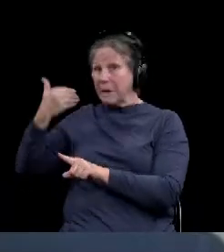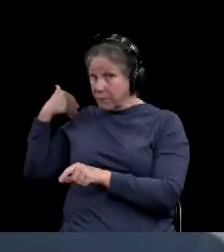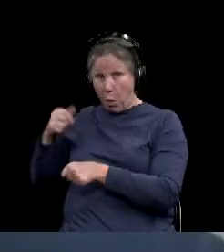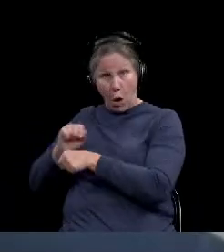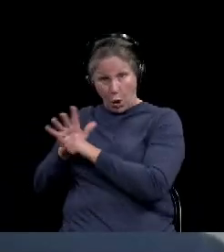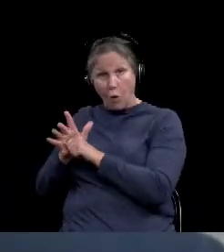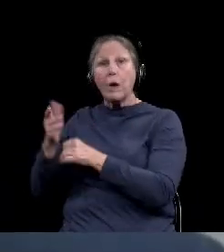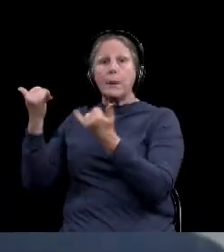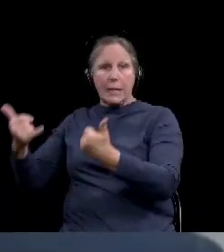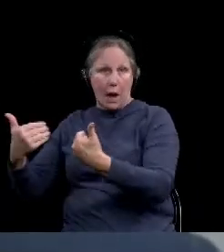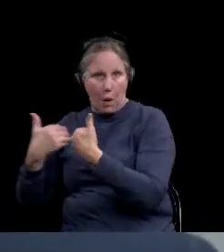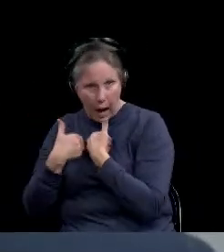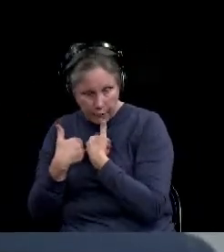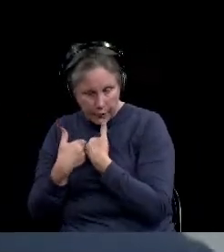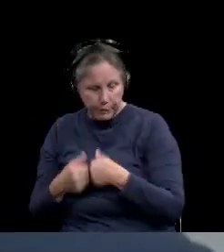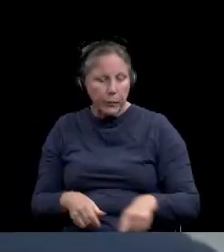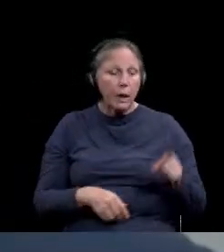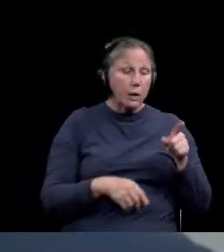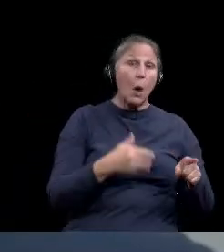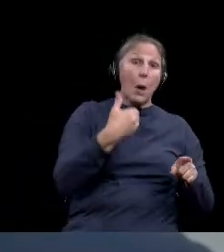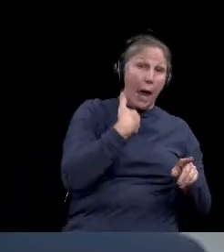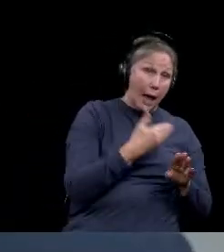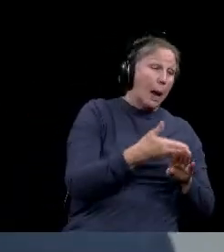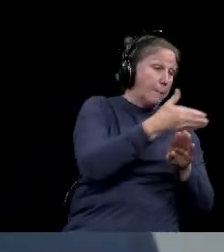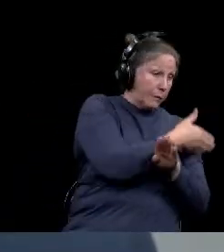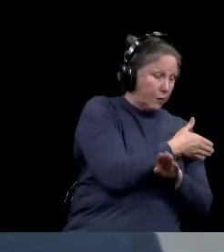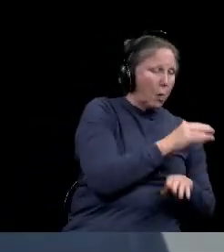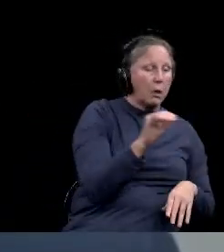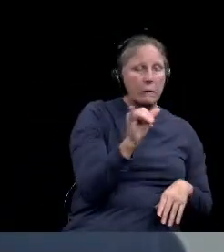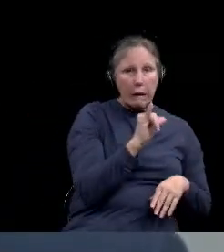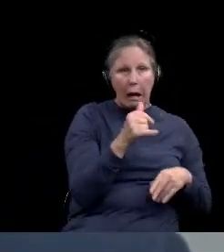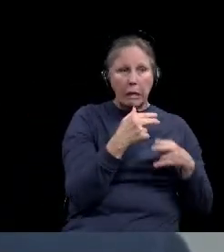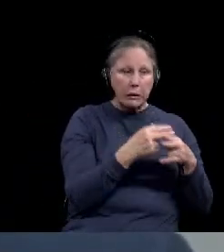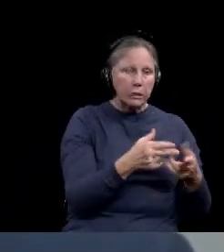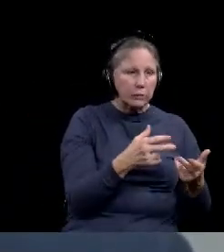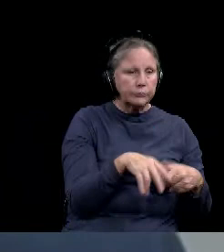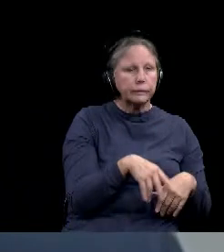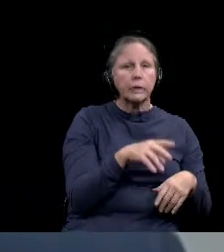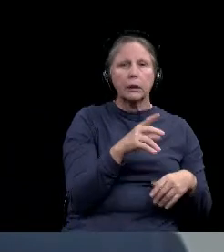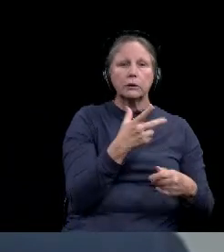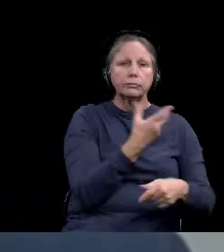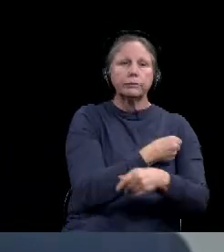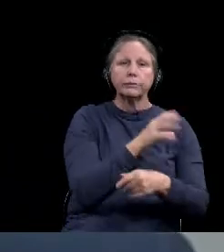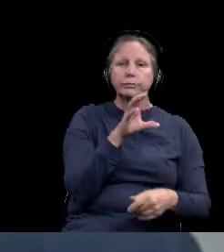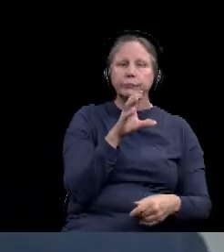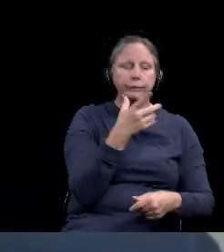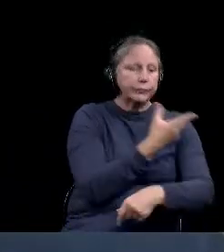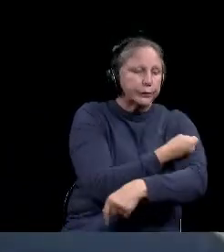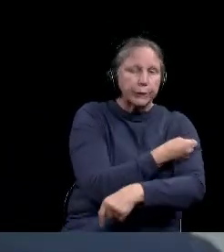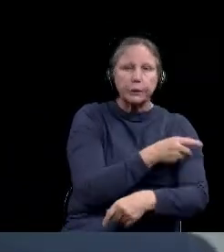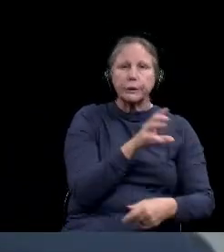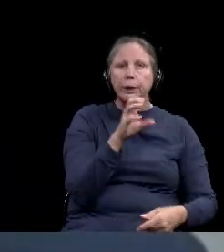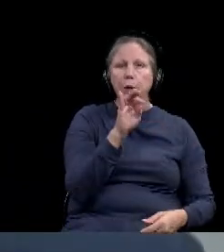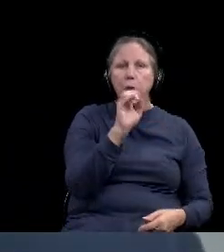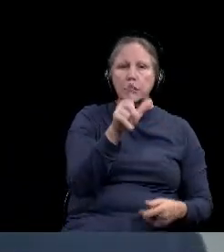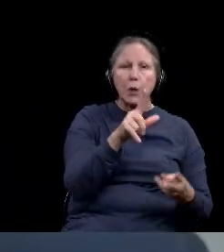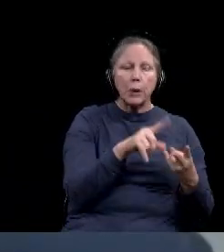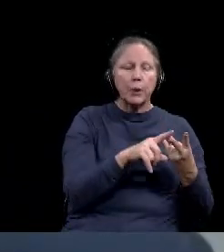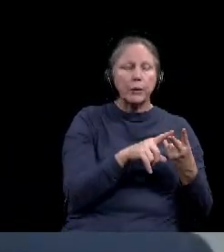before coronavirus, and so the old strategies would be things like, uh, what we call corticosteroids. the main example would be